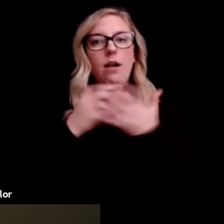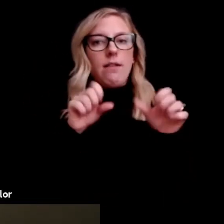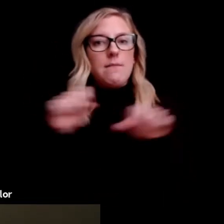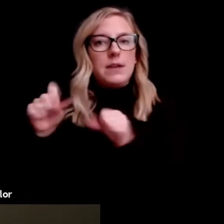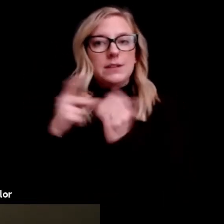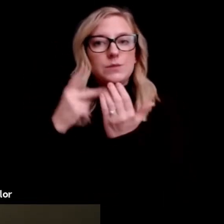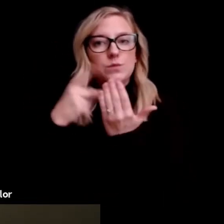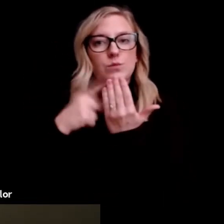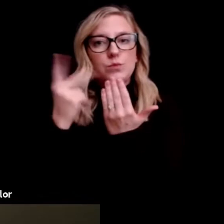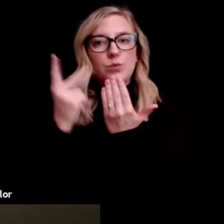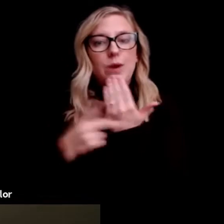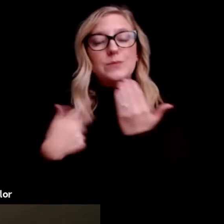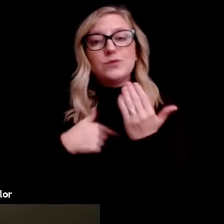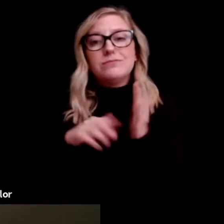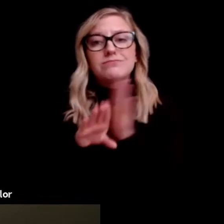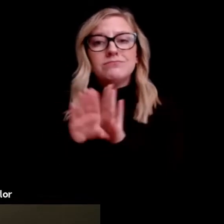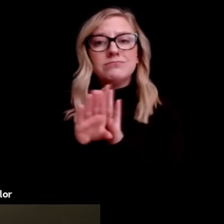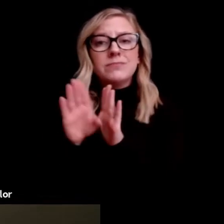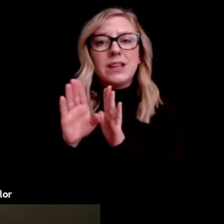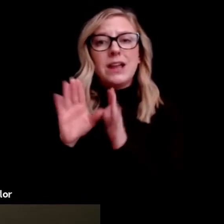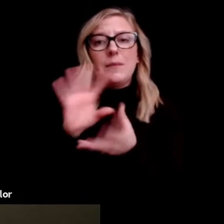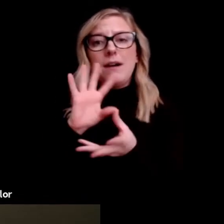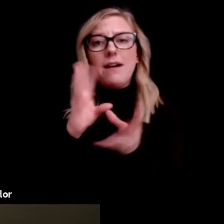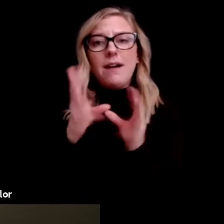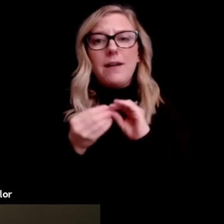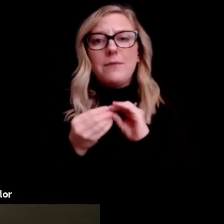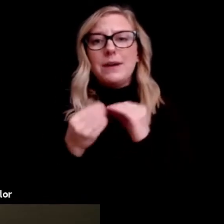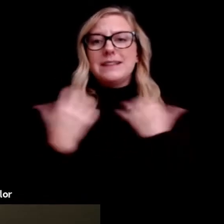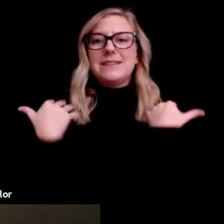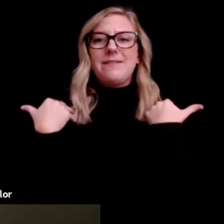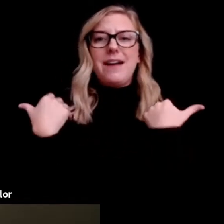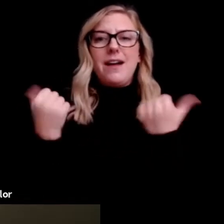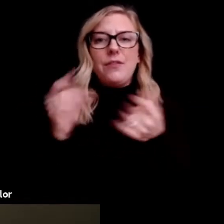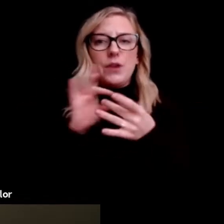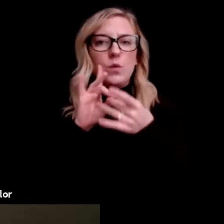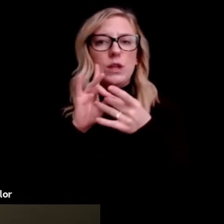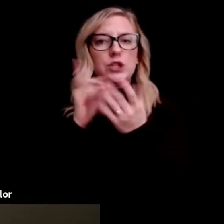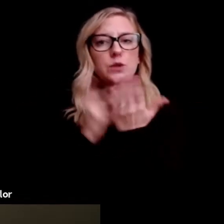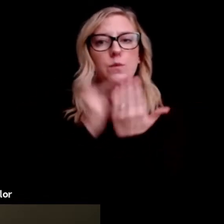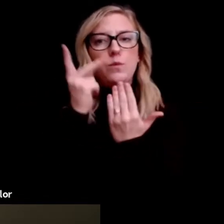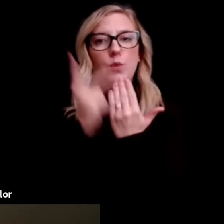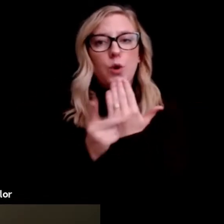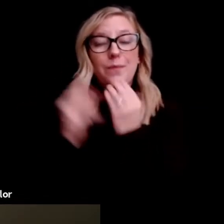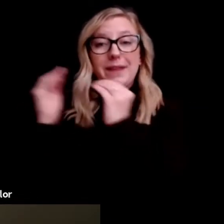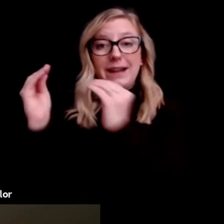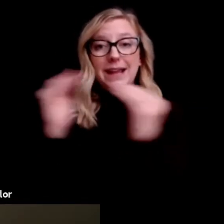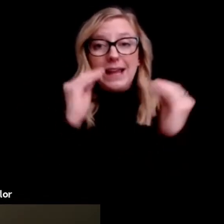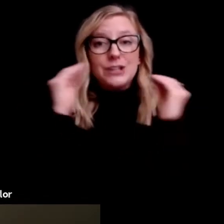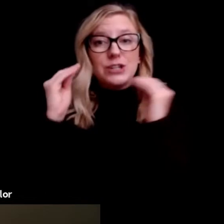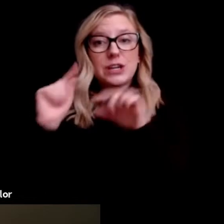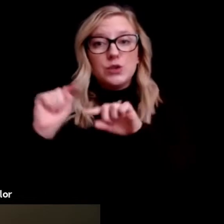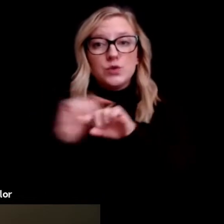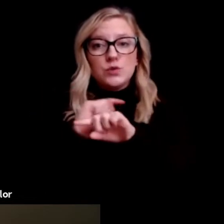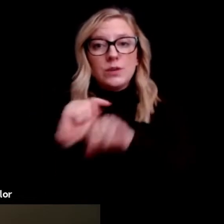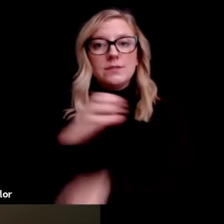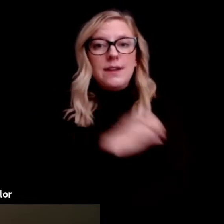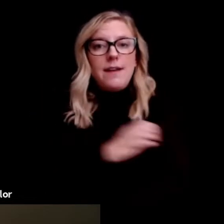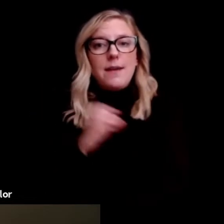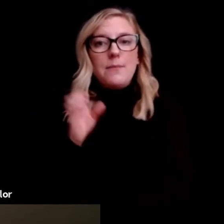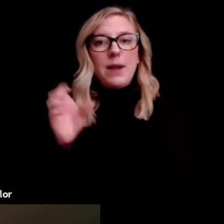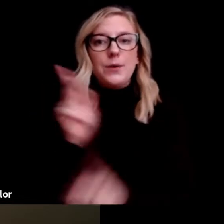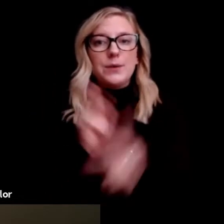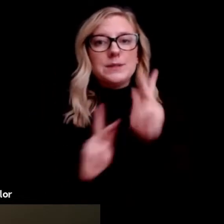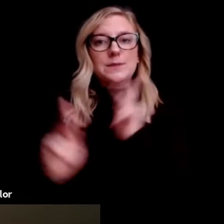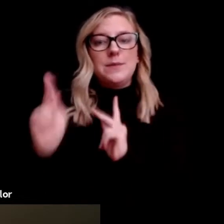healthy relationships and sexual health education programming that educates, trains, and empowers people with